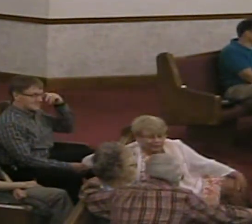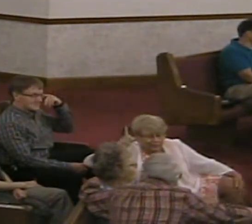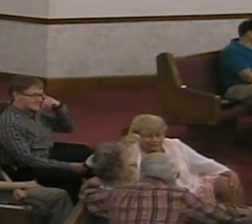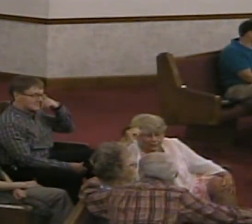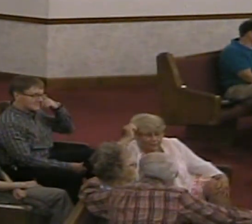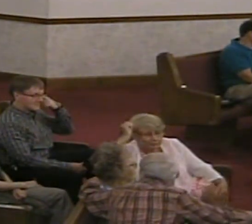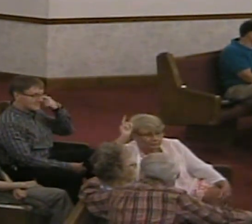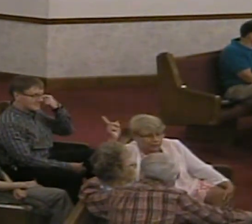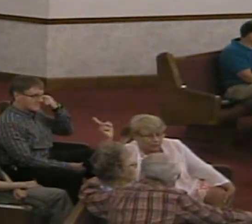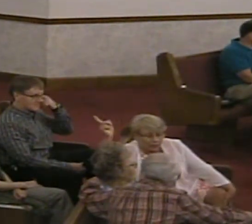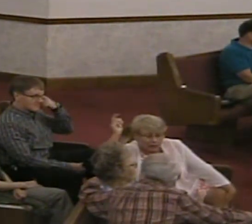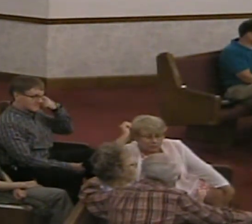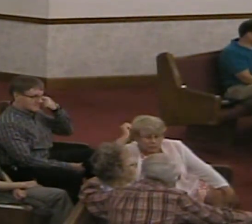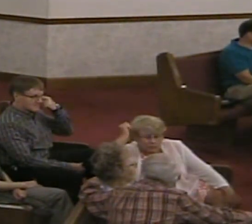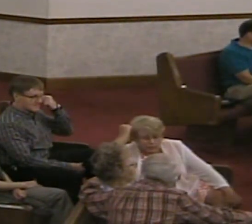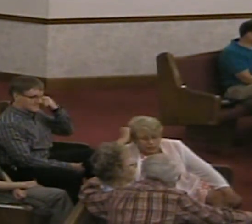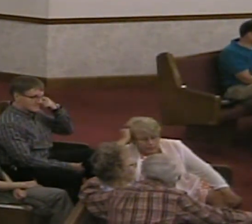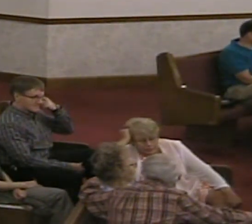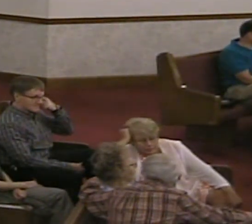Do you hear he's an Auburn fan?